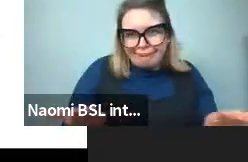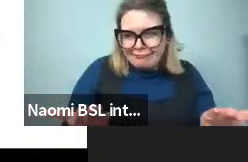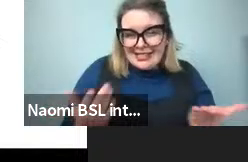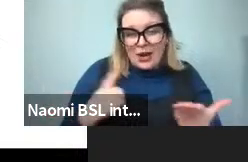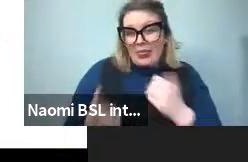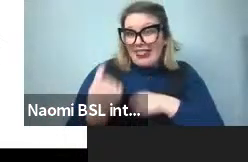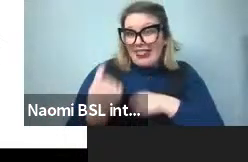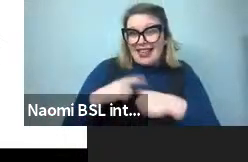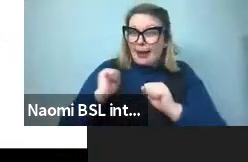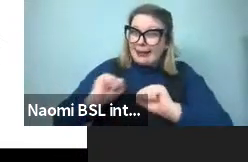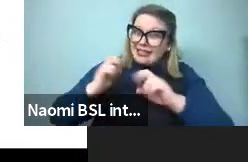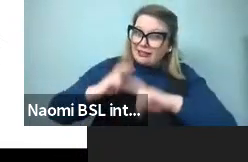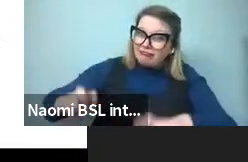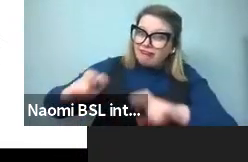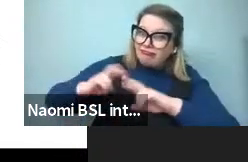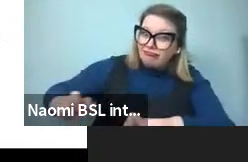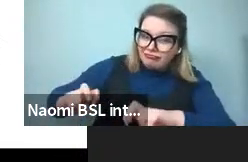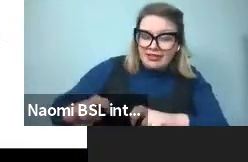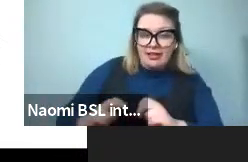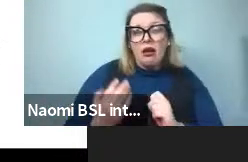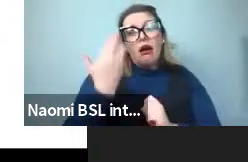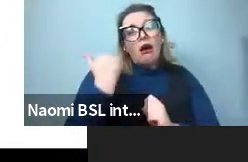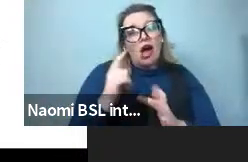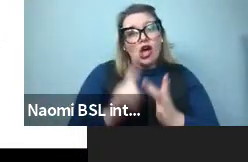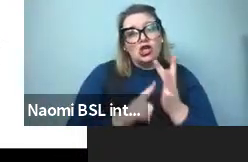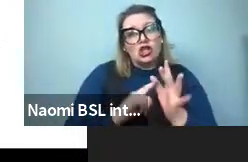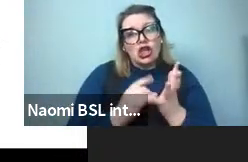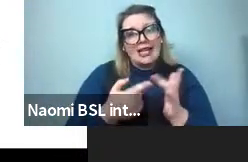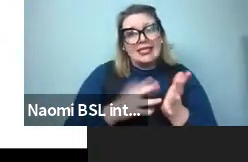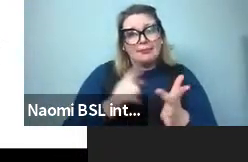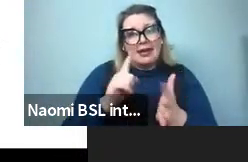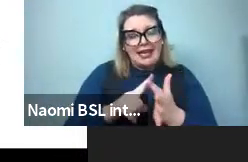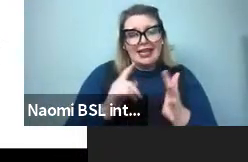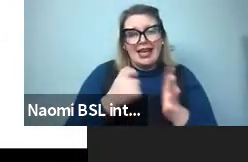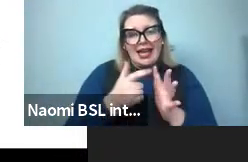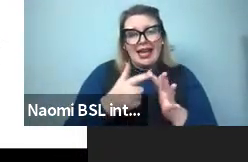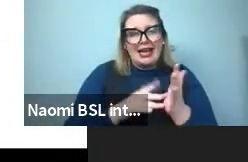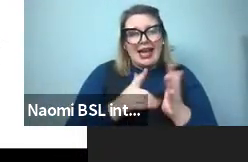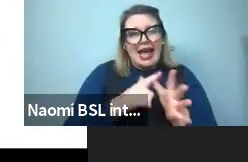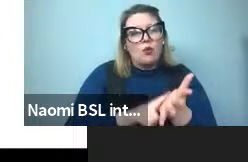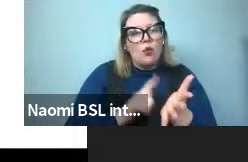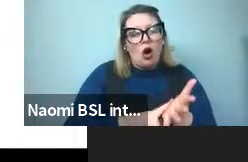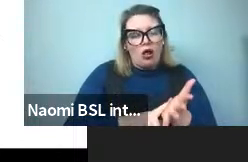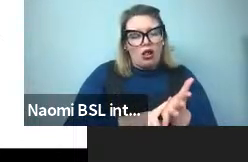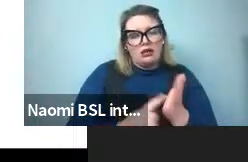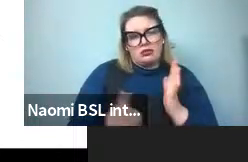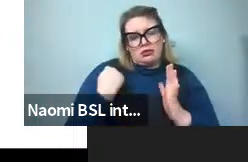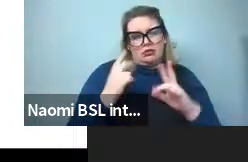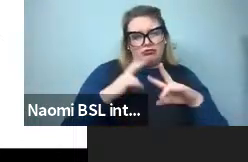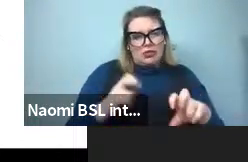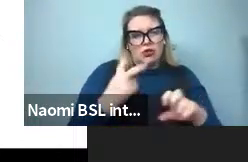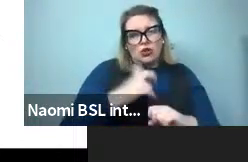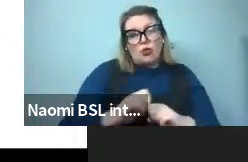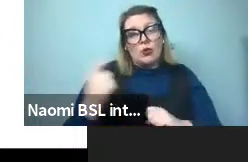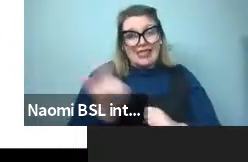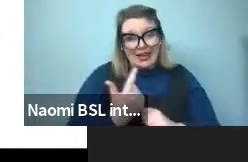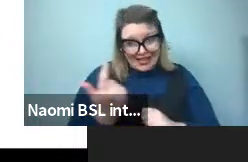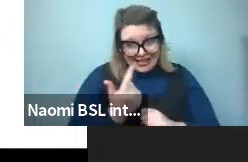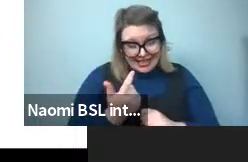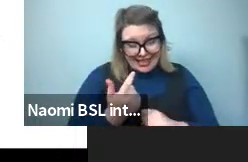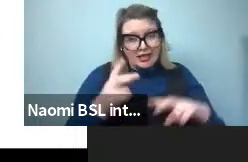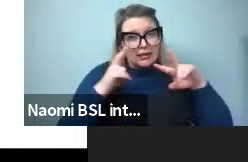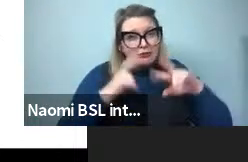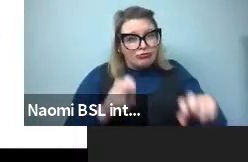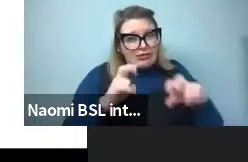his work. Jasmine Kenwall and colleagues in a paper in 2017 in Cognition explored this effect in a communication